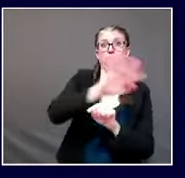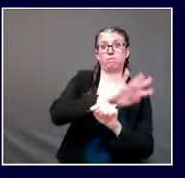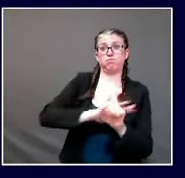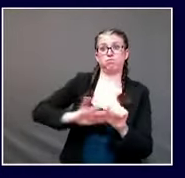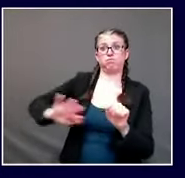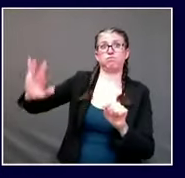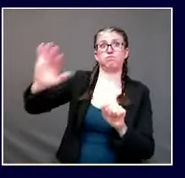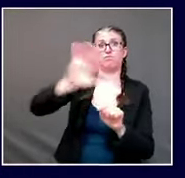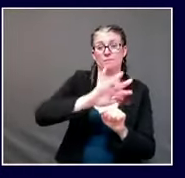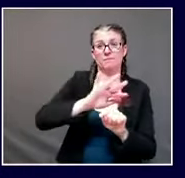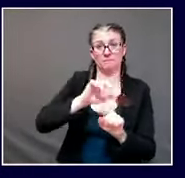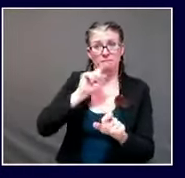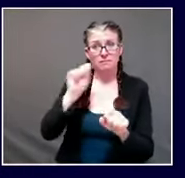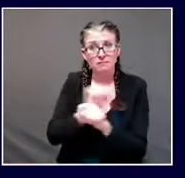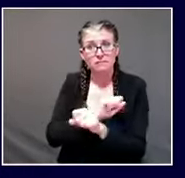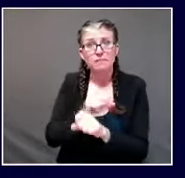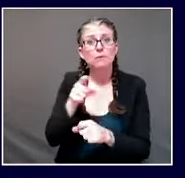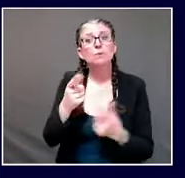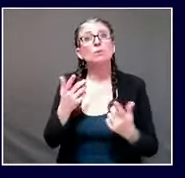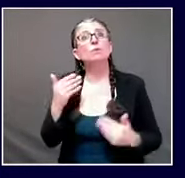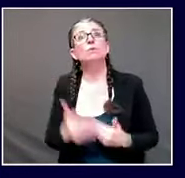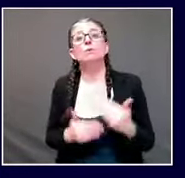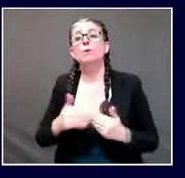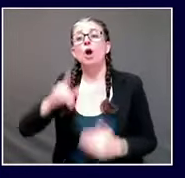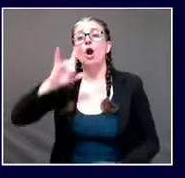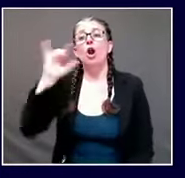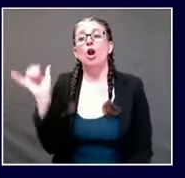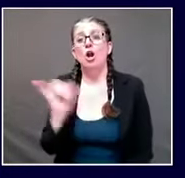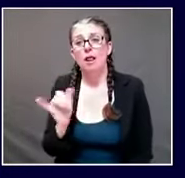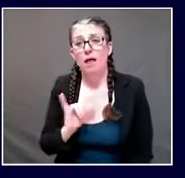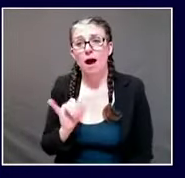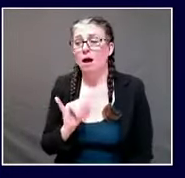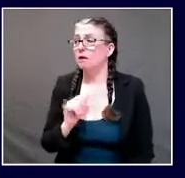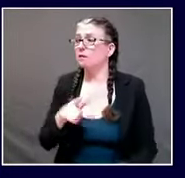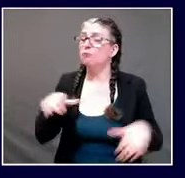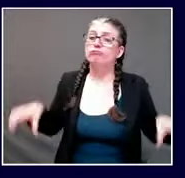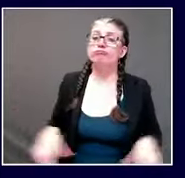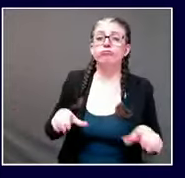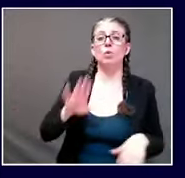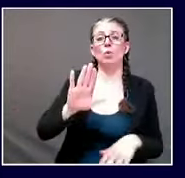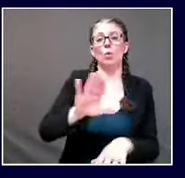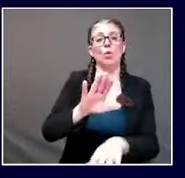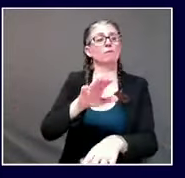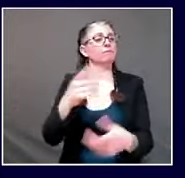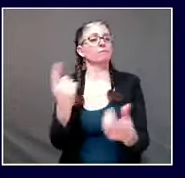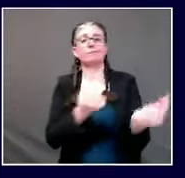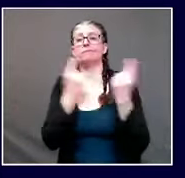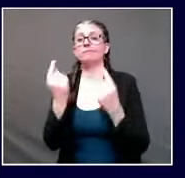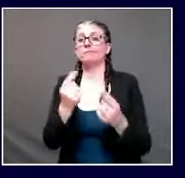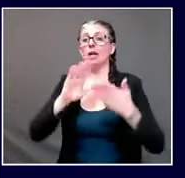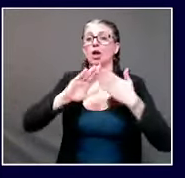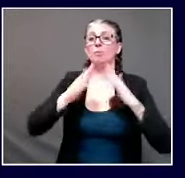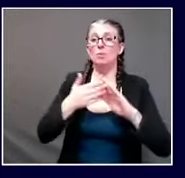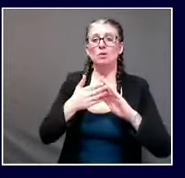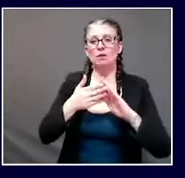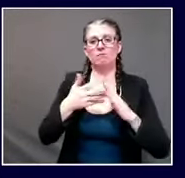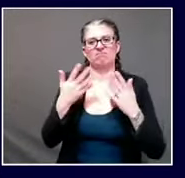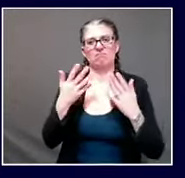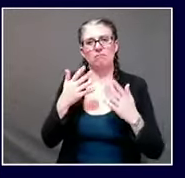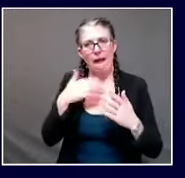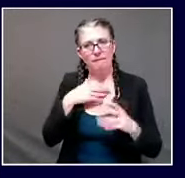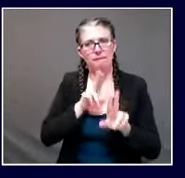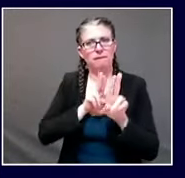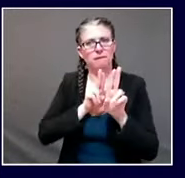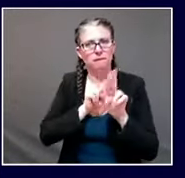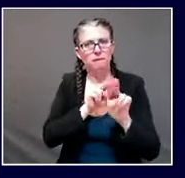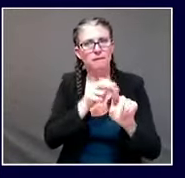neighbors sakes um there may be a school closing as a result of that behavior there may be a closing of a clinic